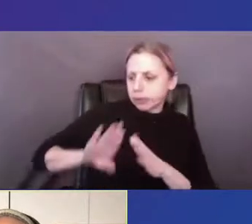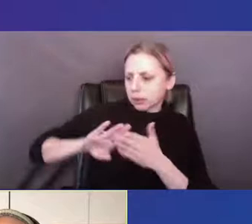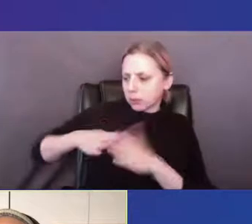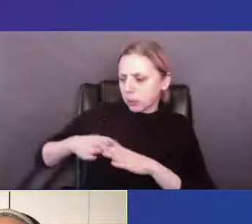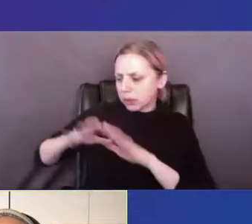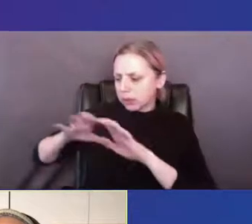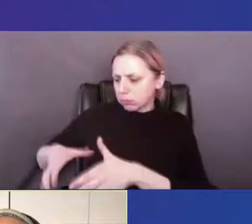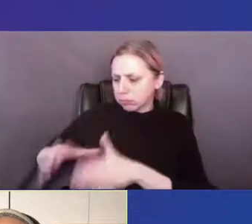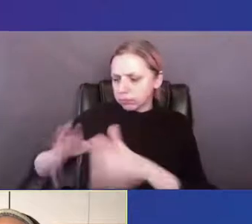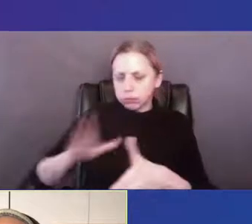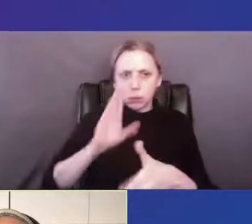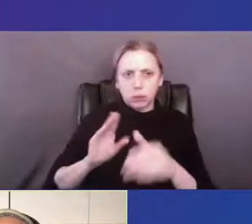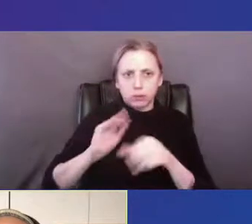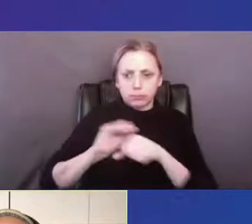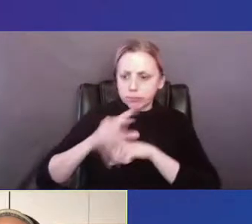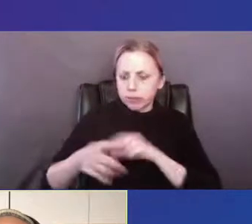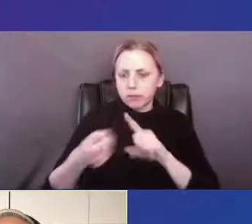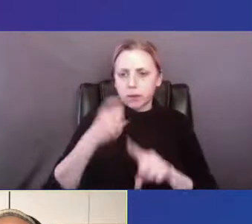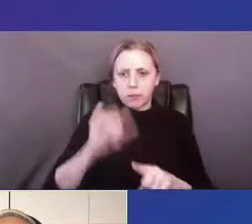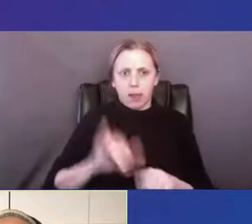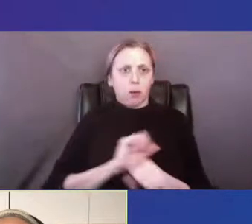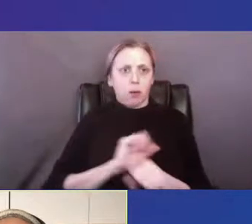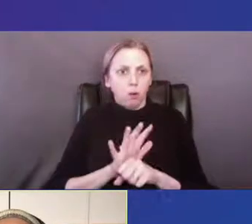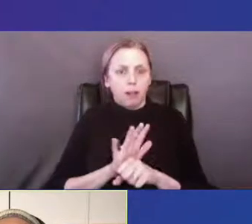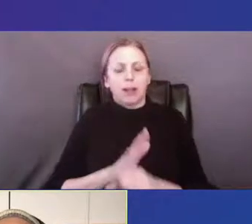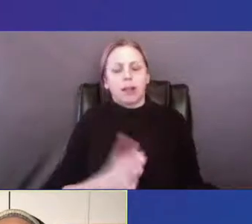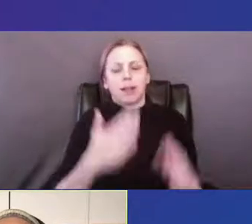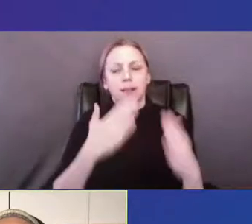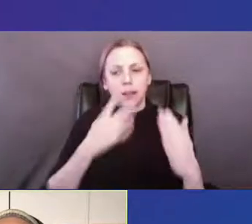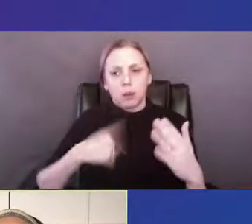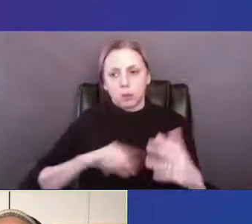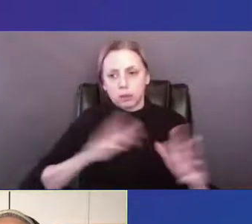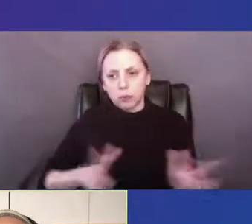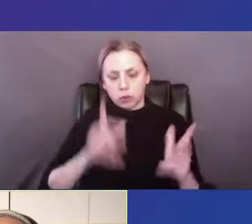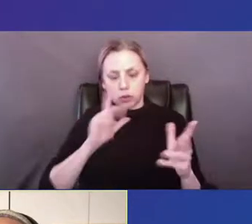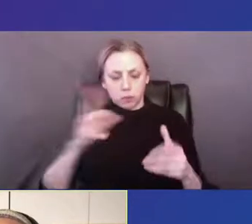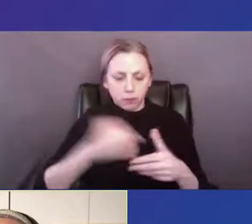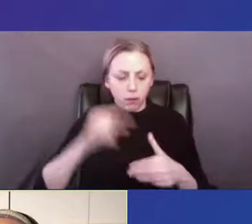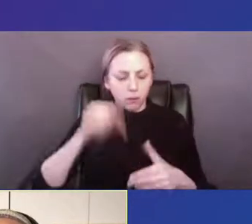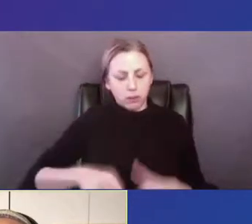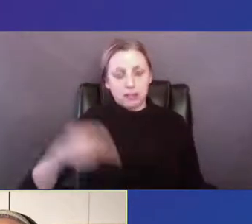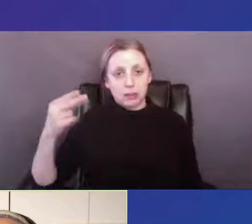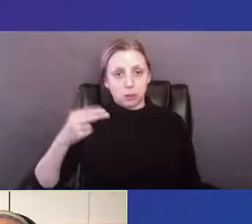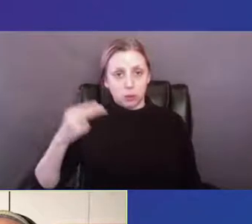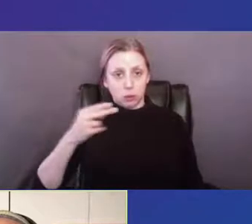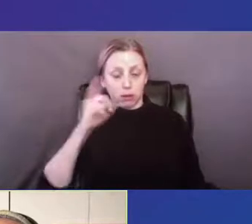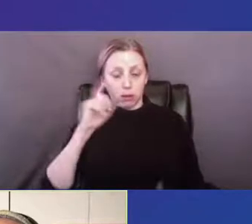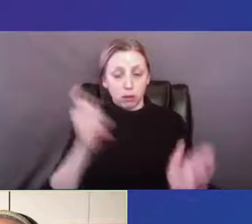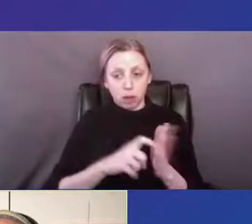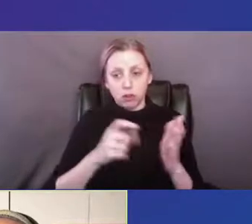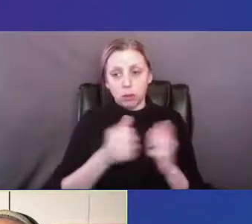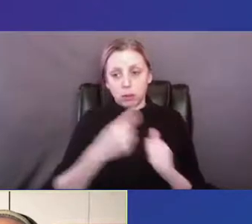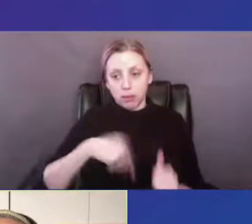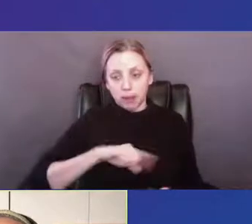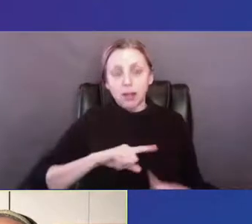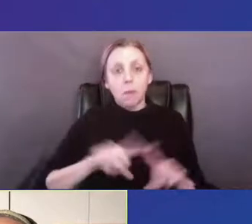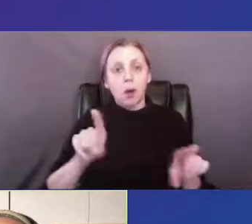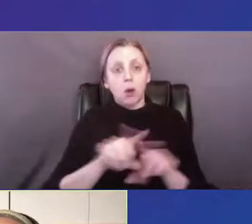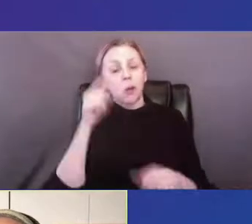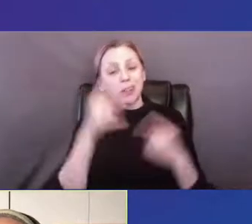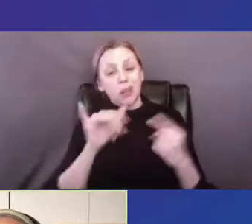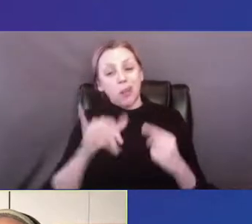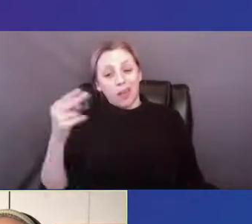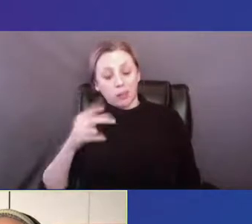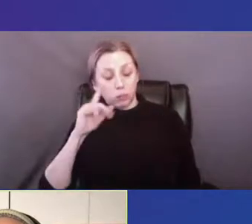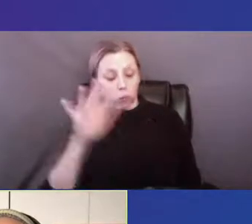Thank you. We encourage you to participate in this historical acknowledgement with us by also considering the history